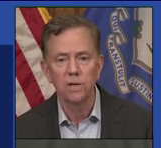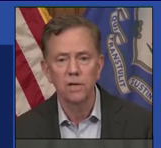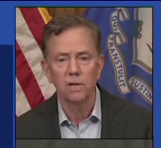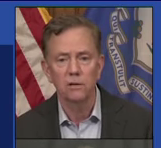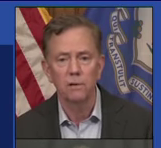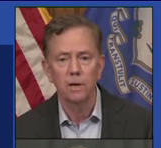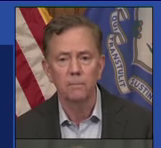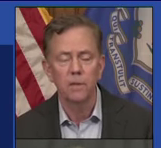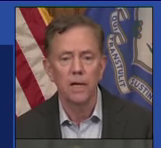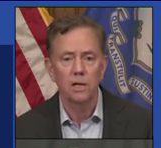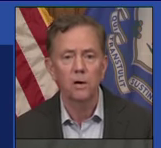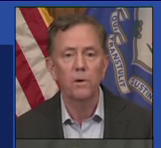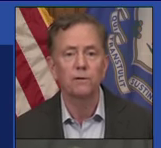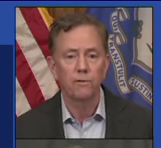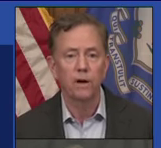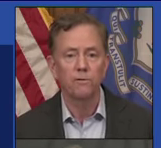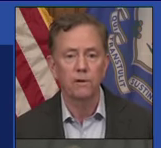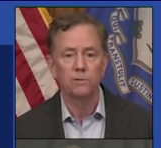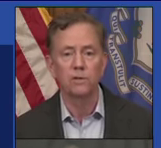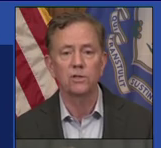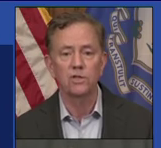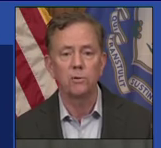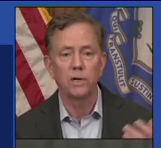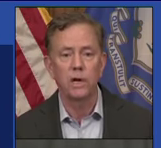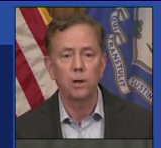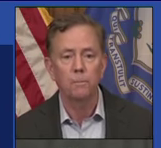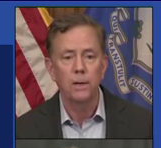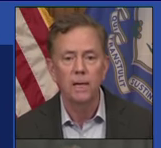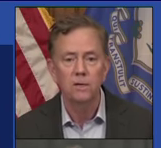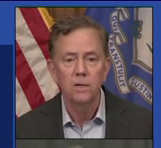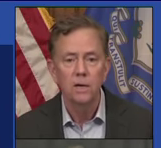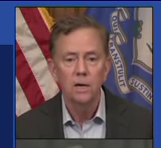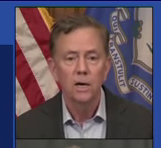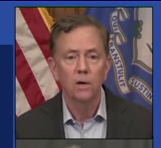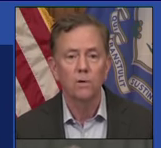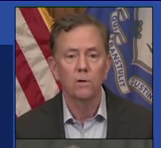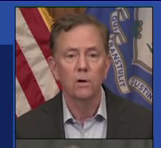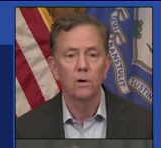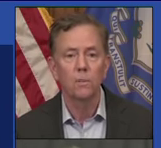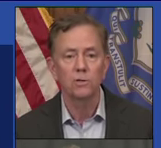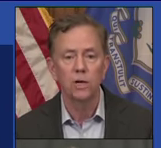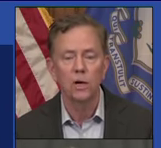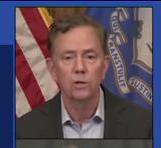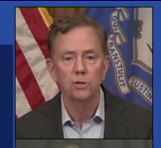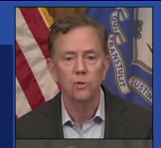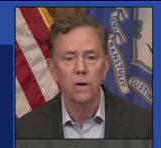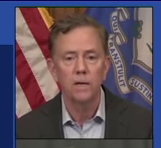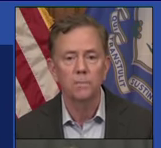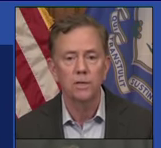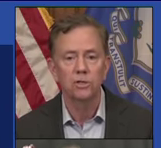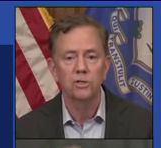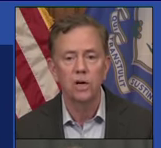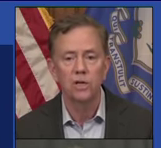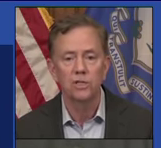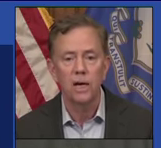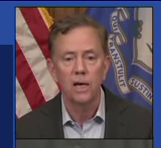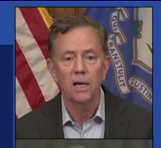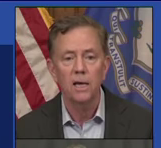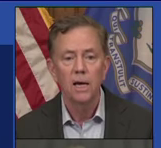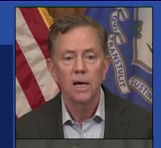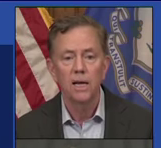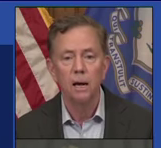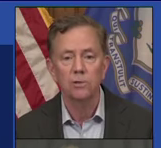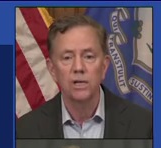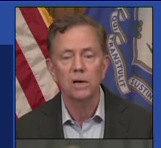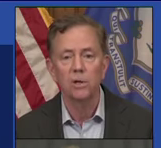things you see here. Yellow is Fairfield. You can see where yellow peaked at over almost 120 admissions a day.